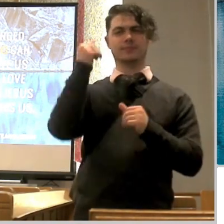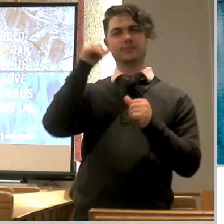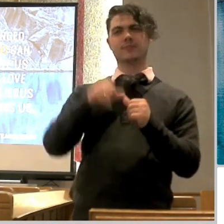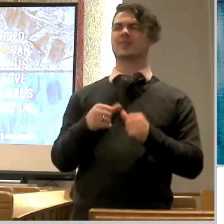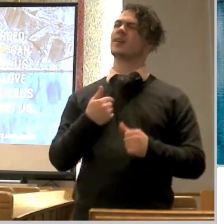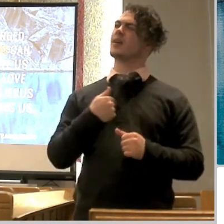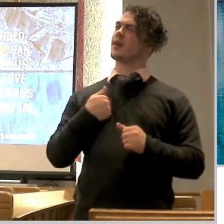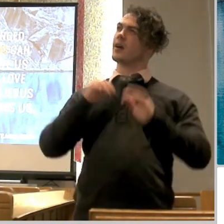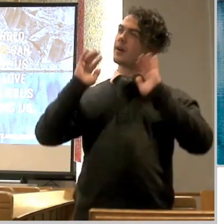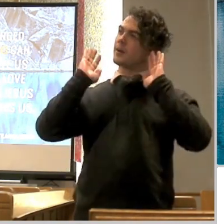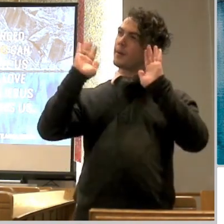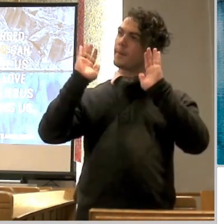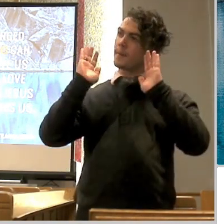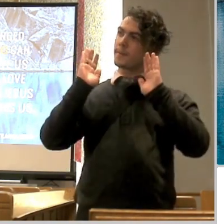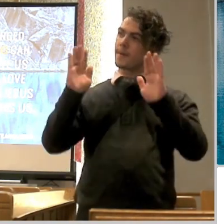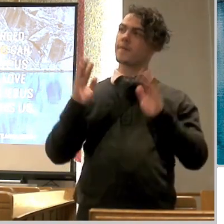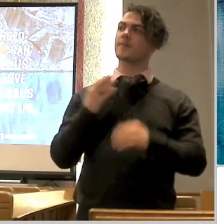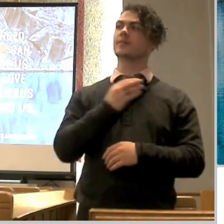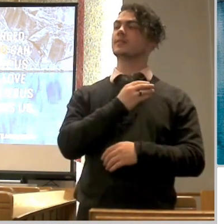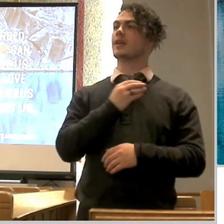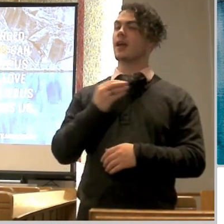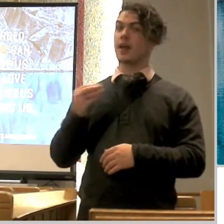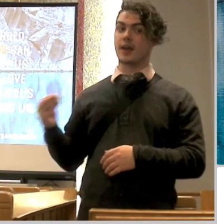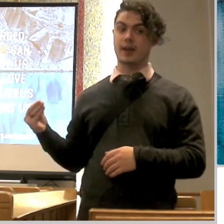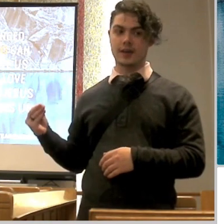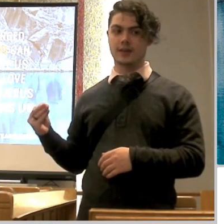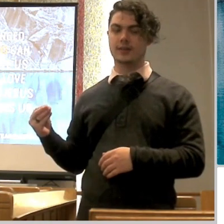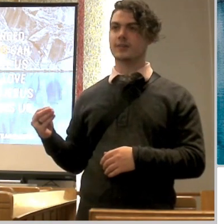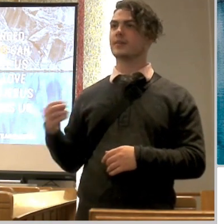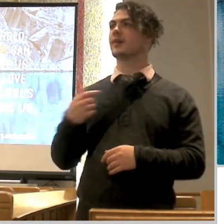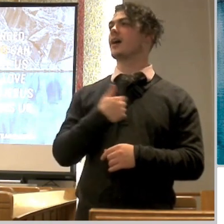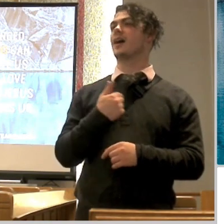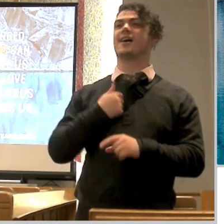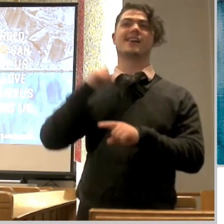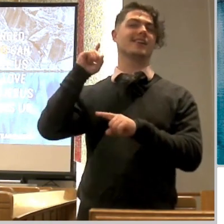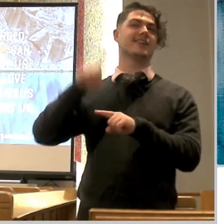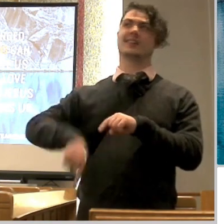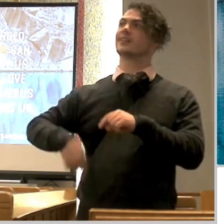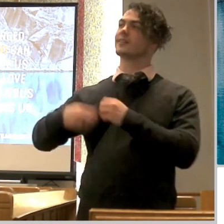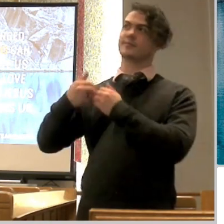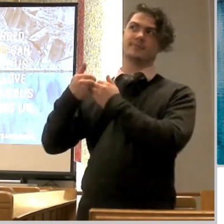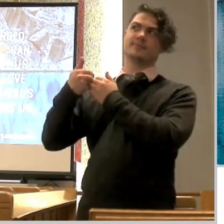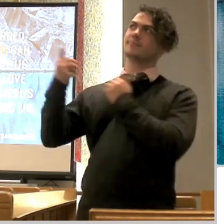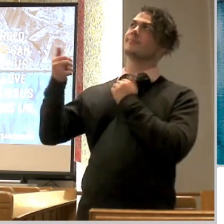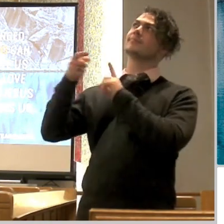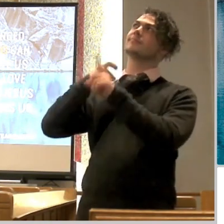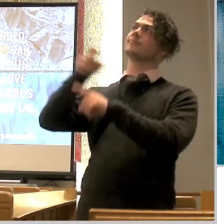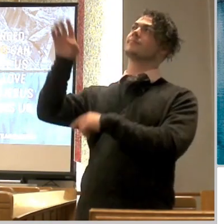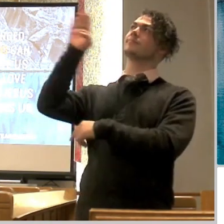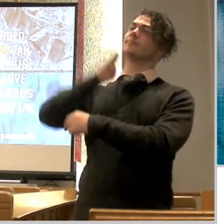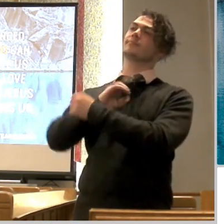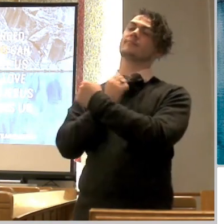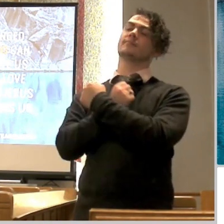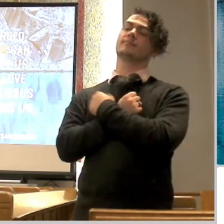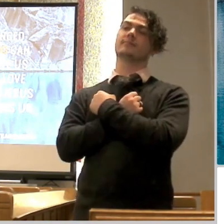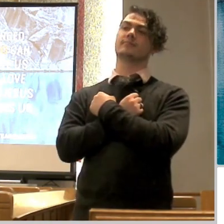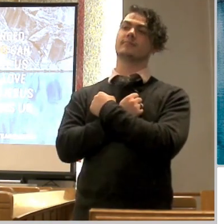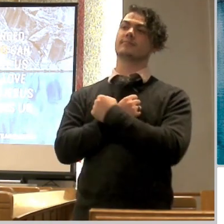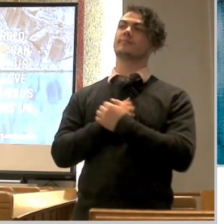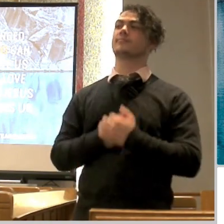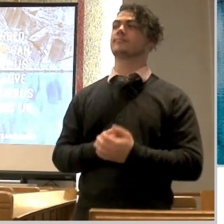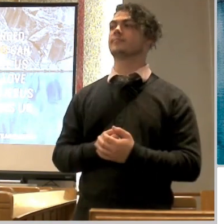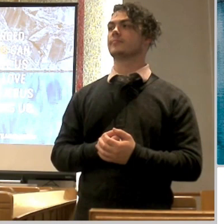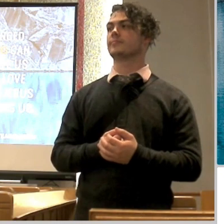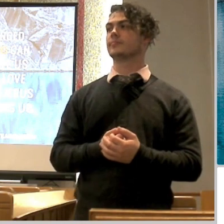in your head is just there and it cannot it cannot separate you from the love of god what that